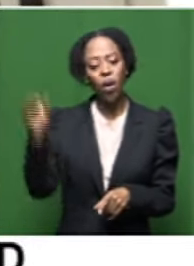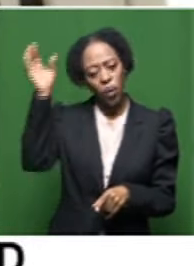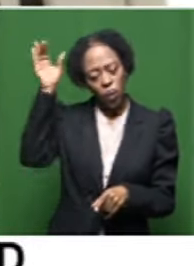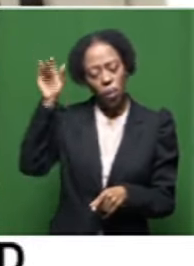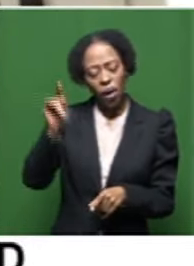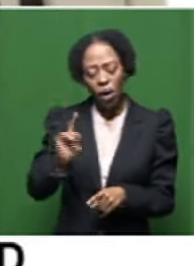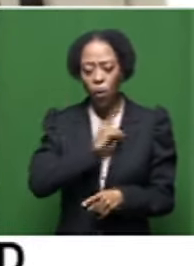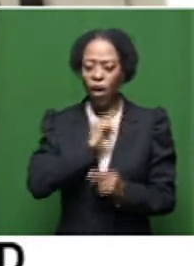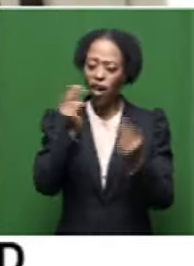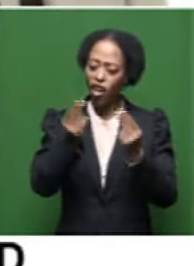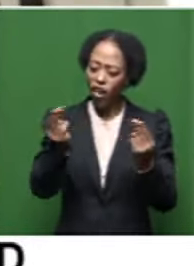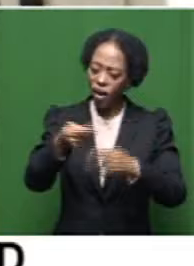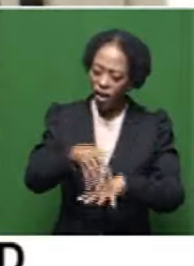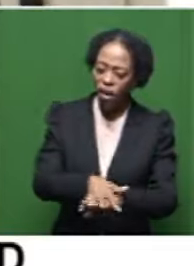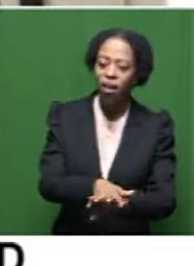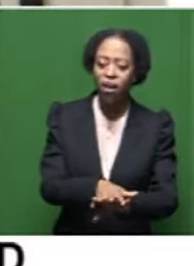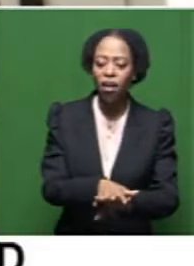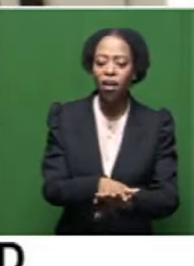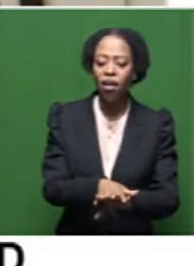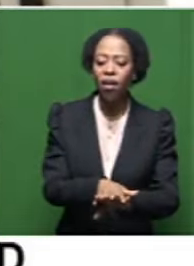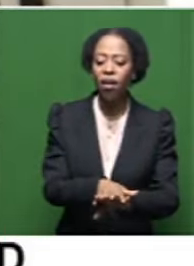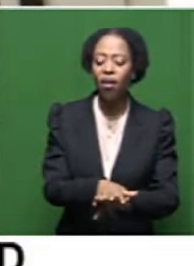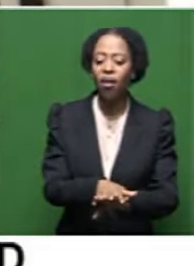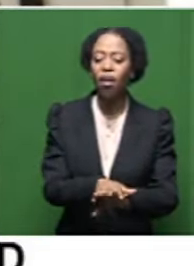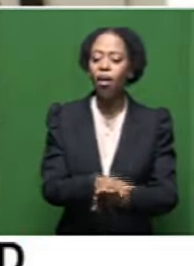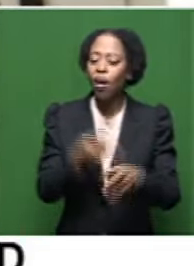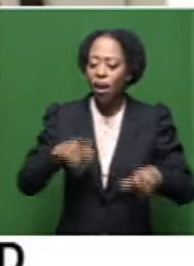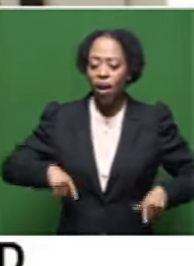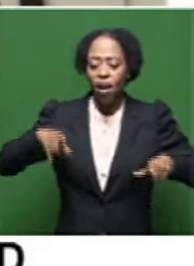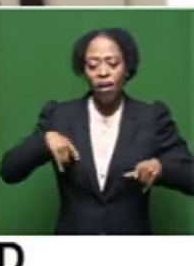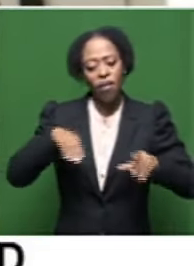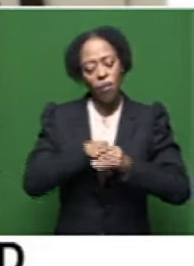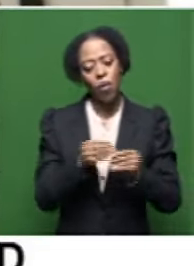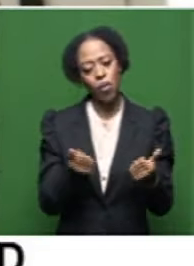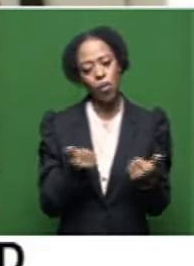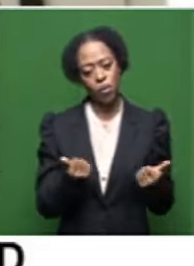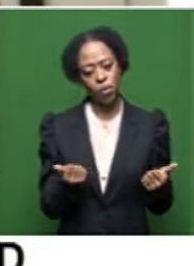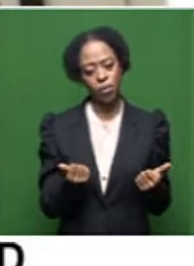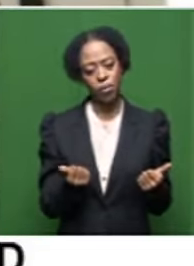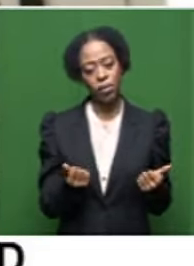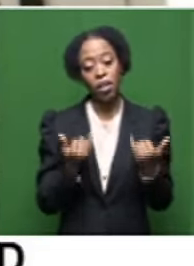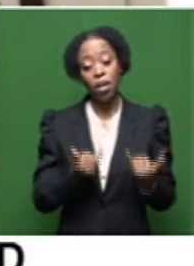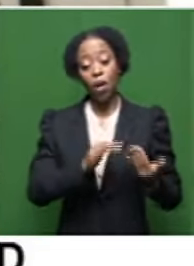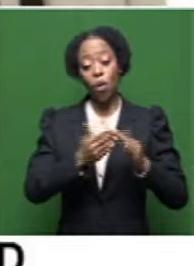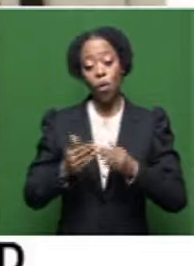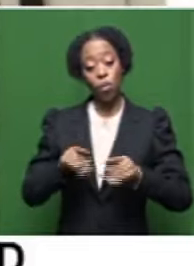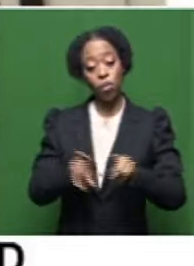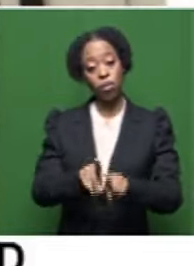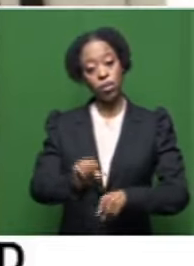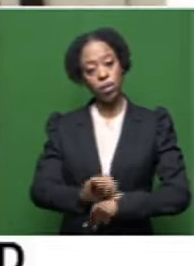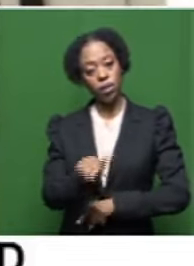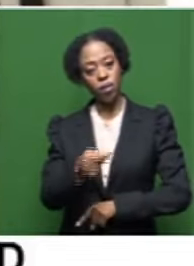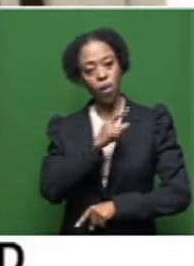the arts are apart, are so integral to everyday life. Um, in a society like South Africa,